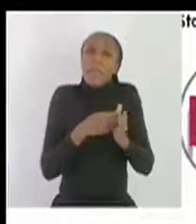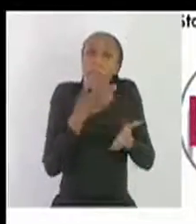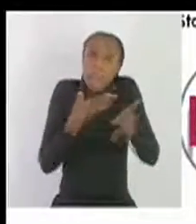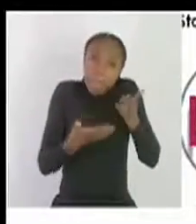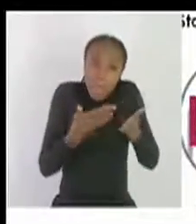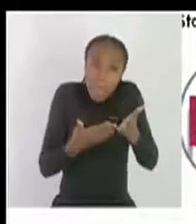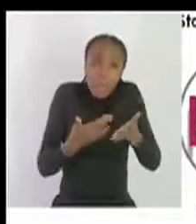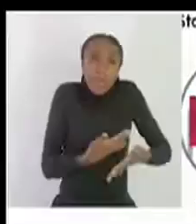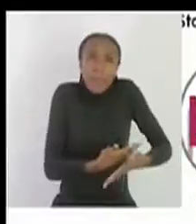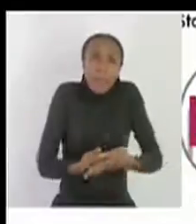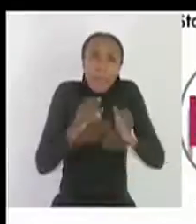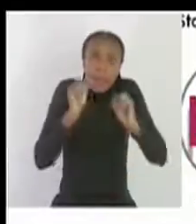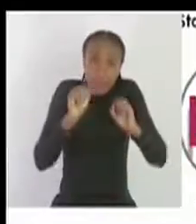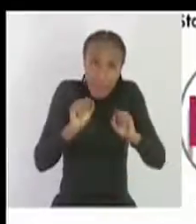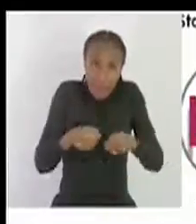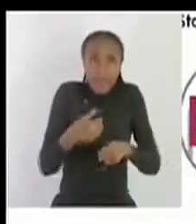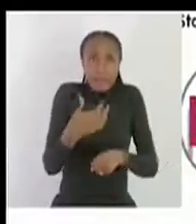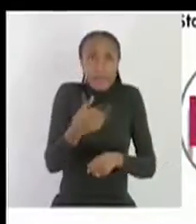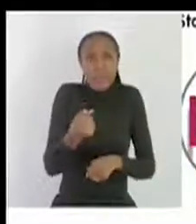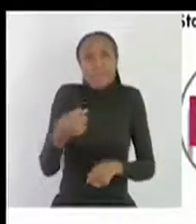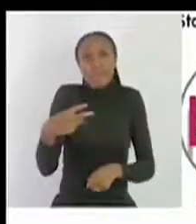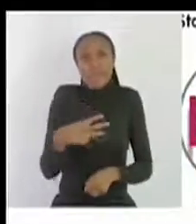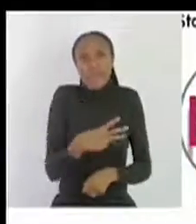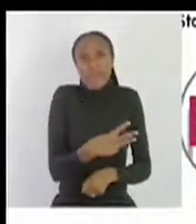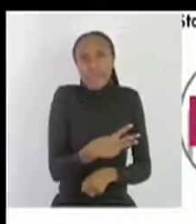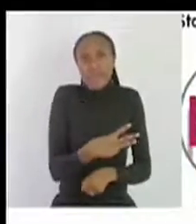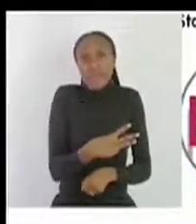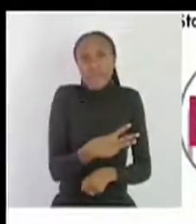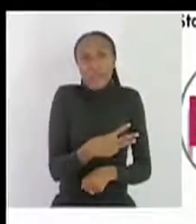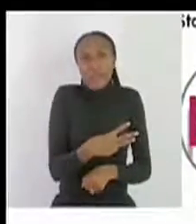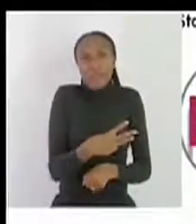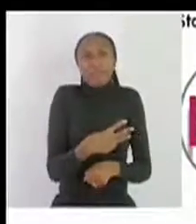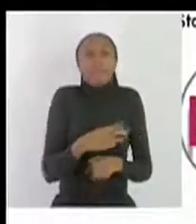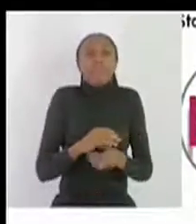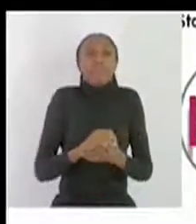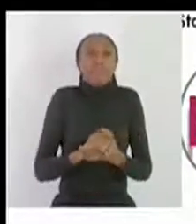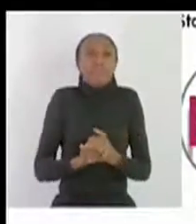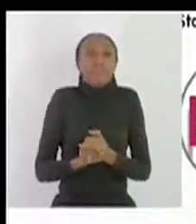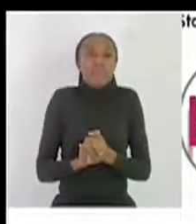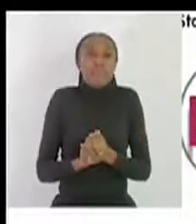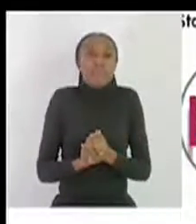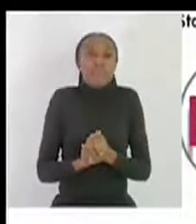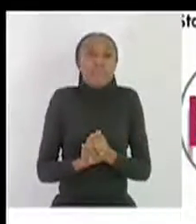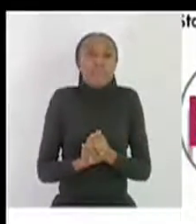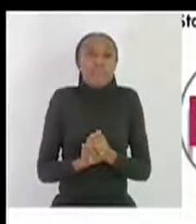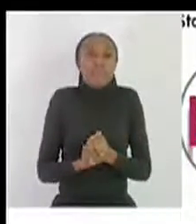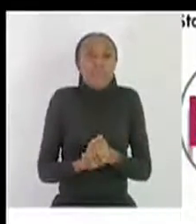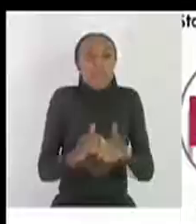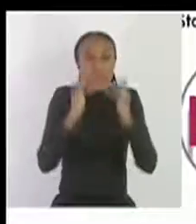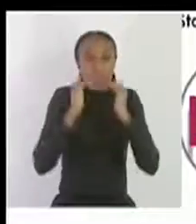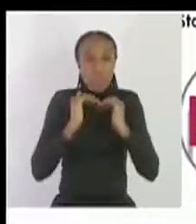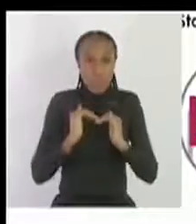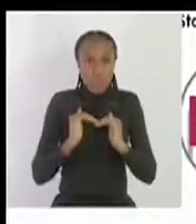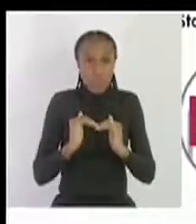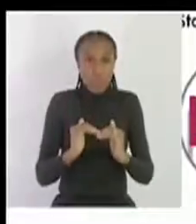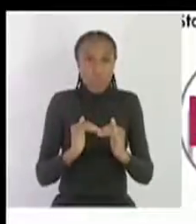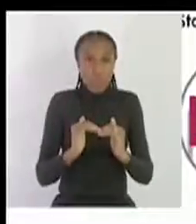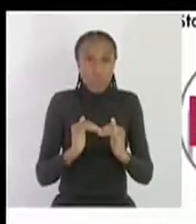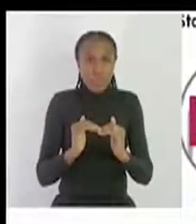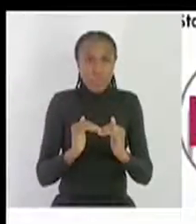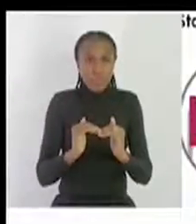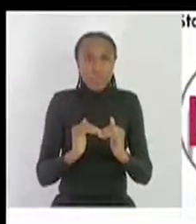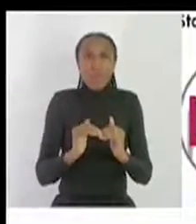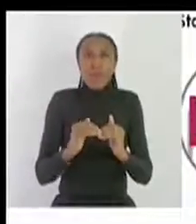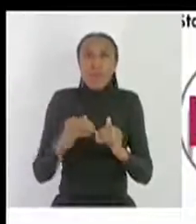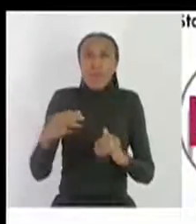or will also be positive or to say having HIV and AIDS from there we are moving on to what to ways